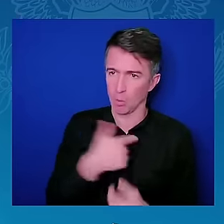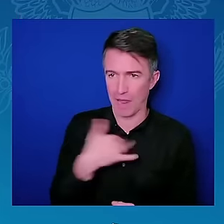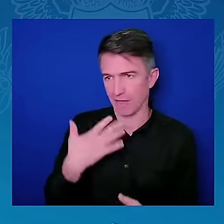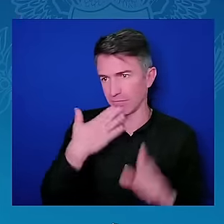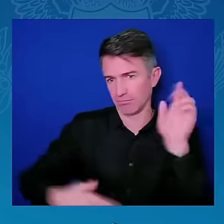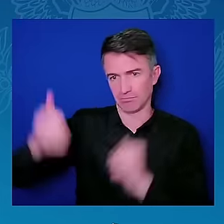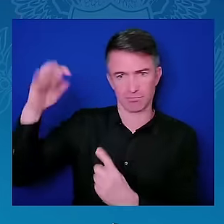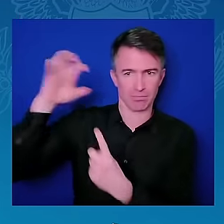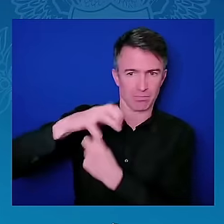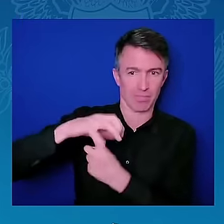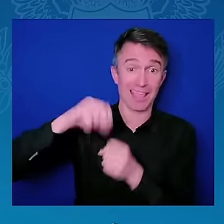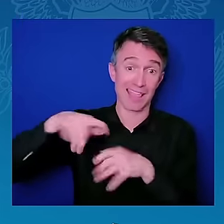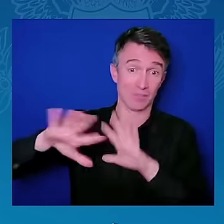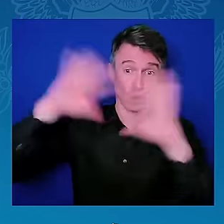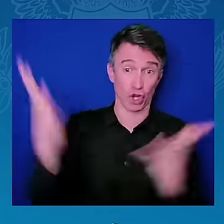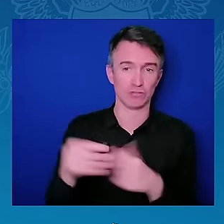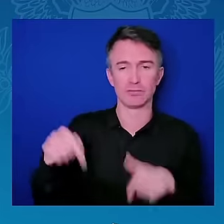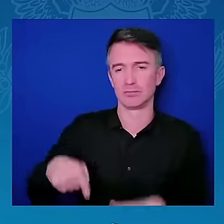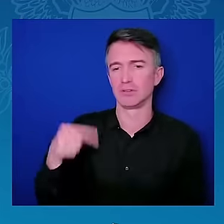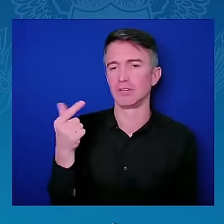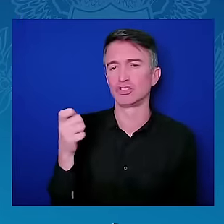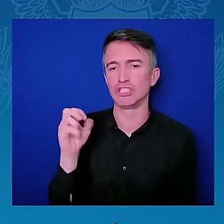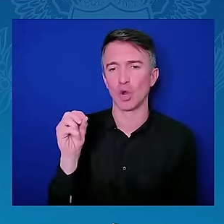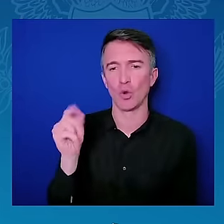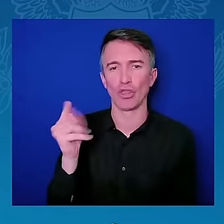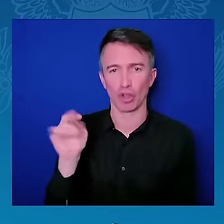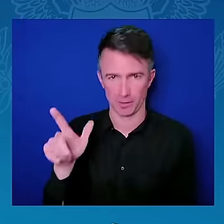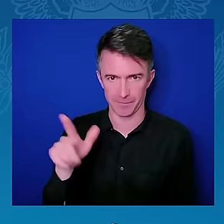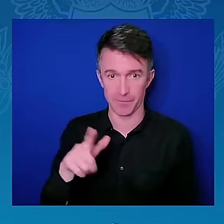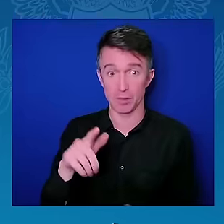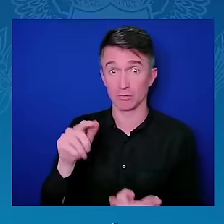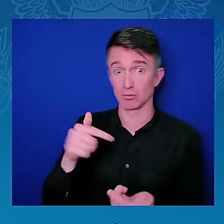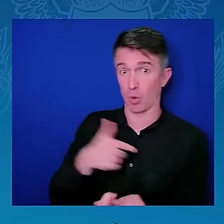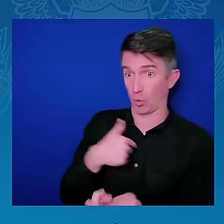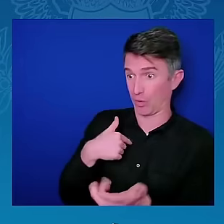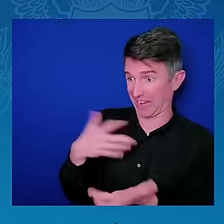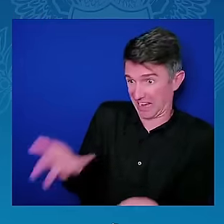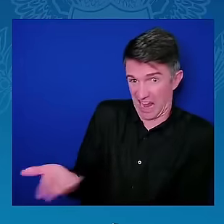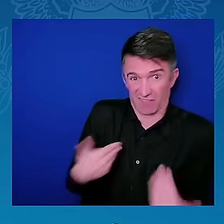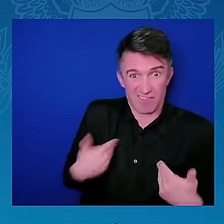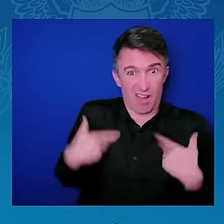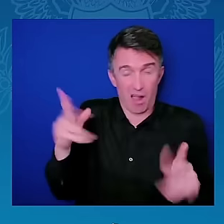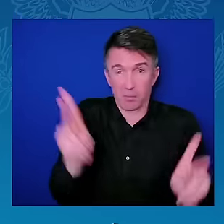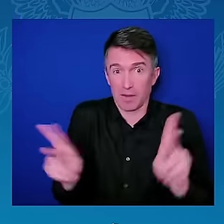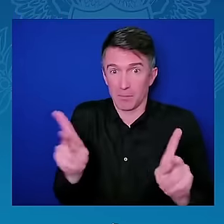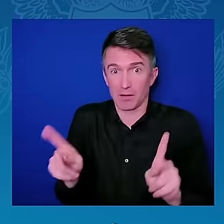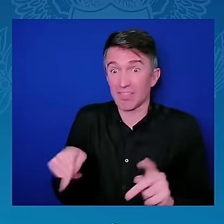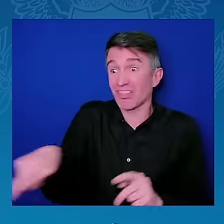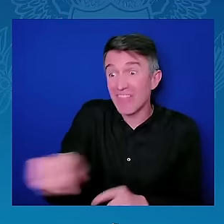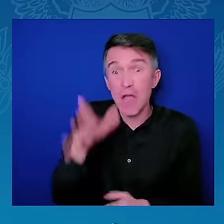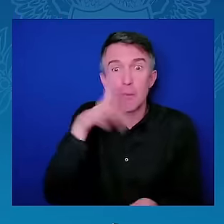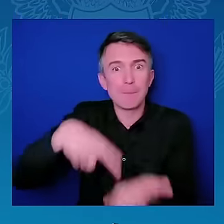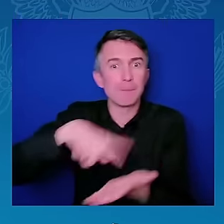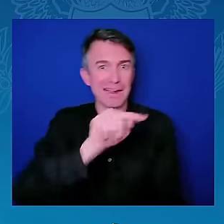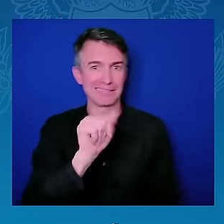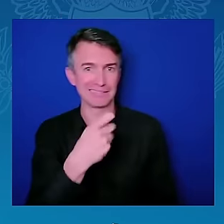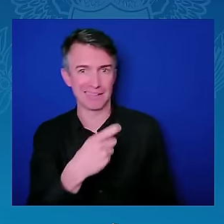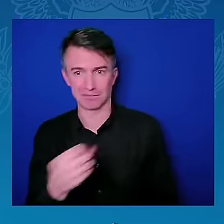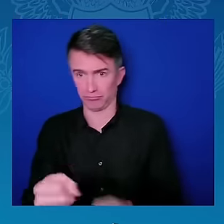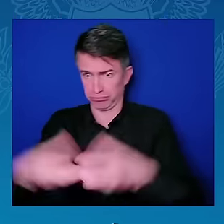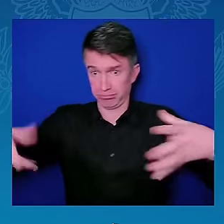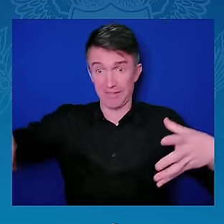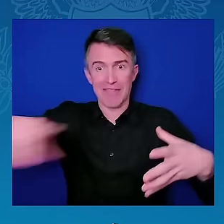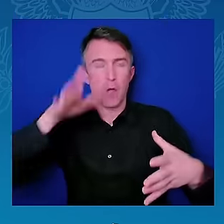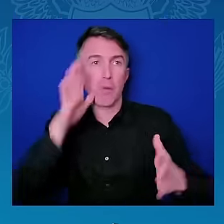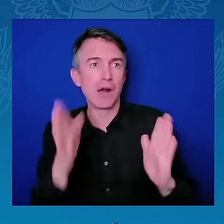ready so that by eliminating barriers, eliminating roadblocks, making it easy for those